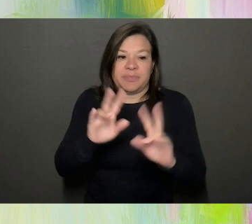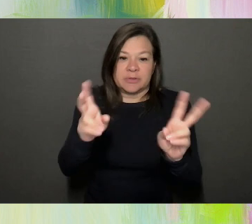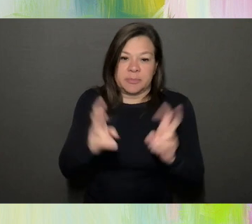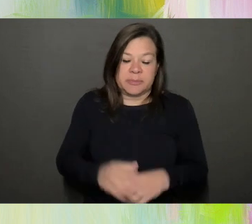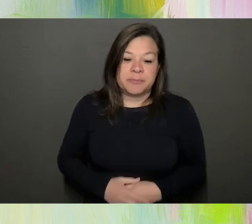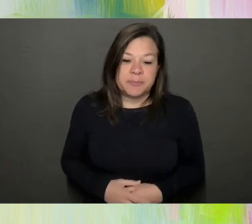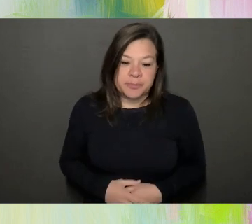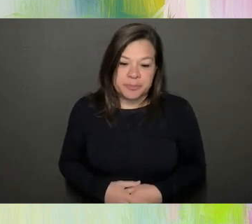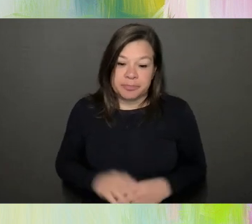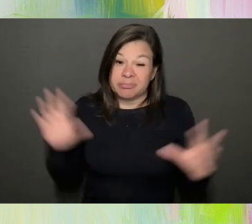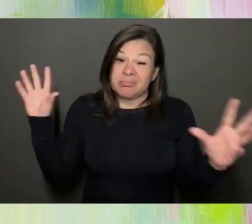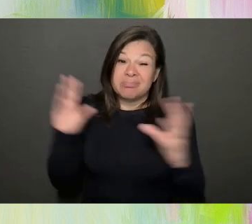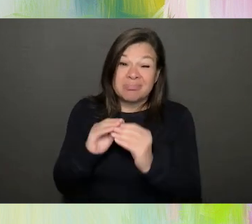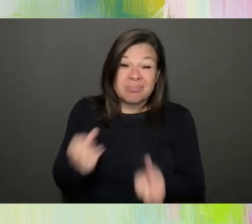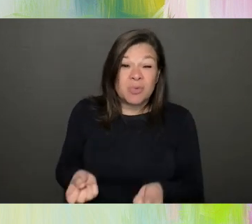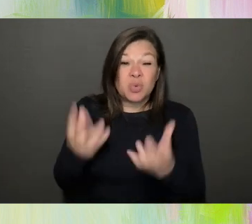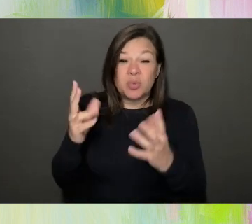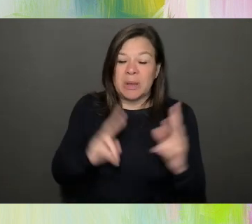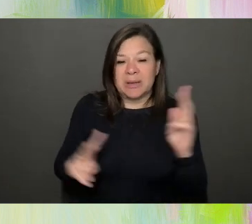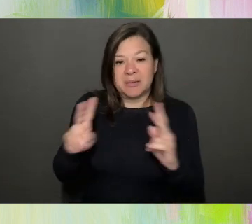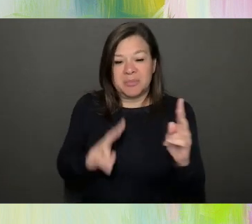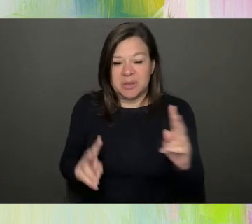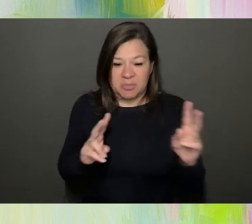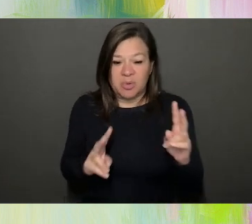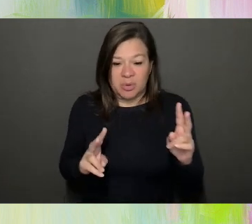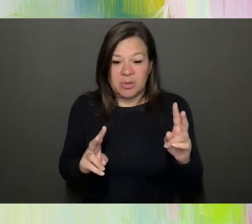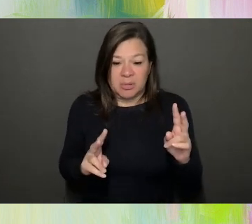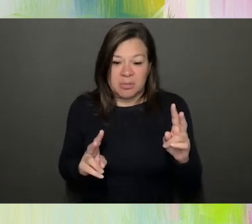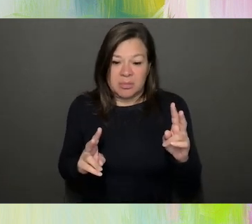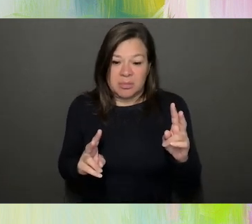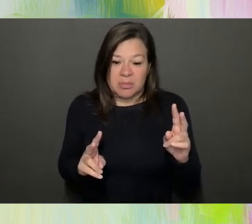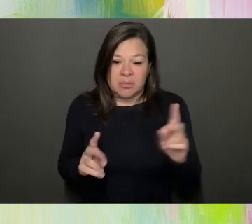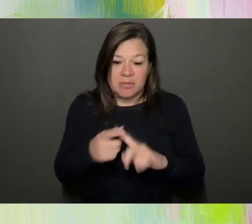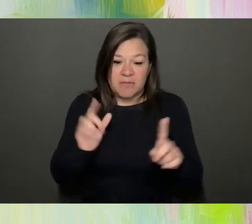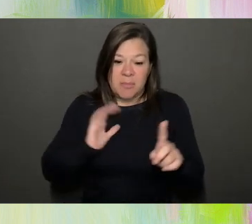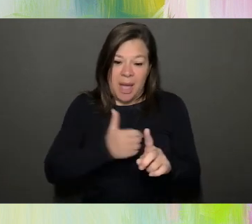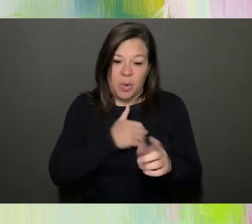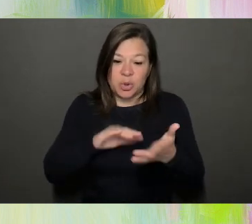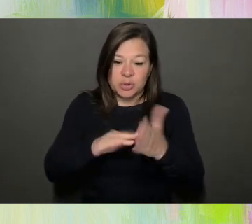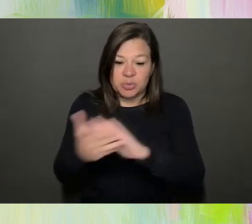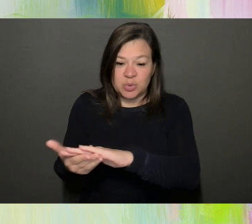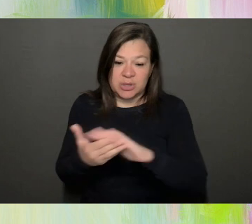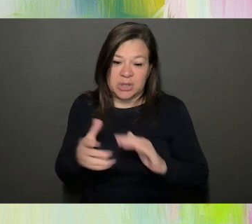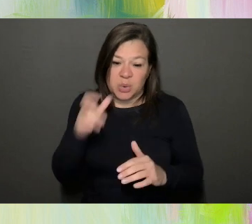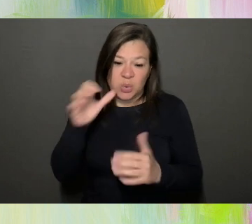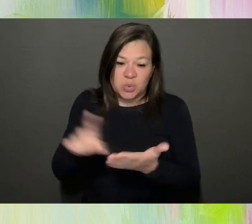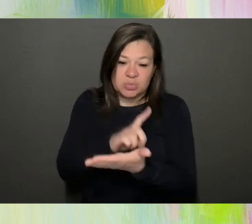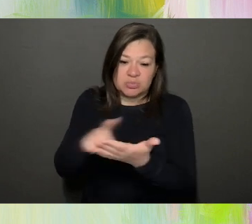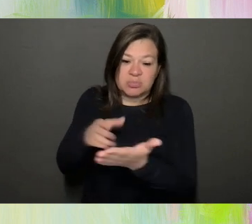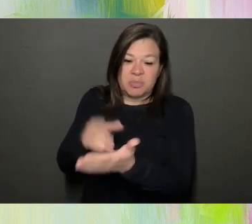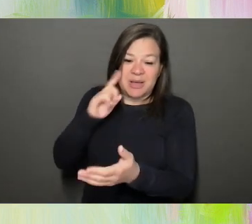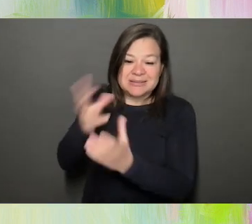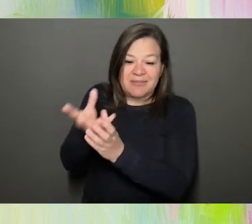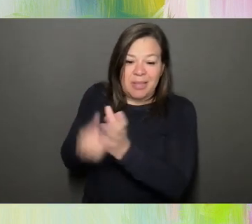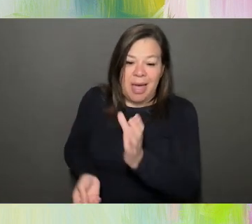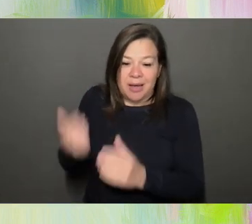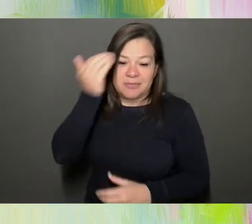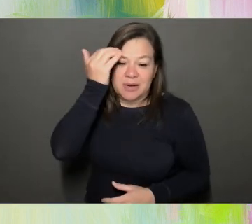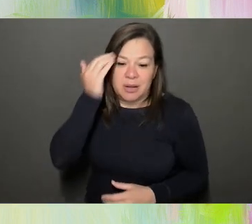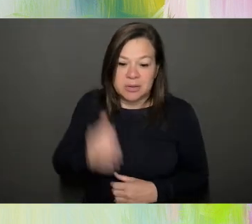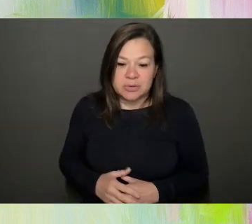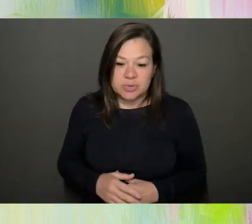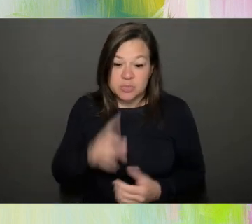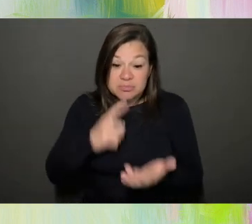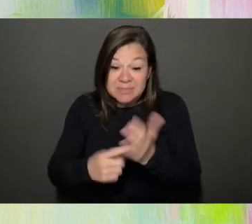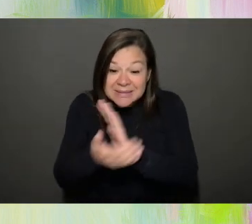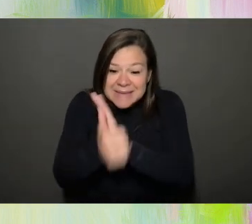too many people that attack us because of our lack of, because of lack of knowledge. When we talk about talent, we have plenty of